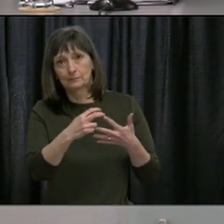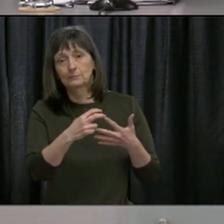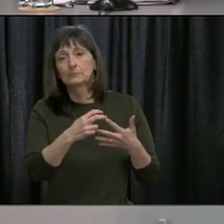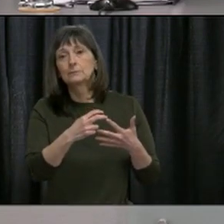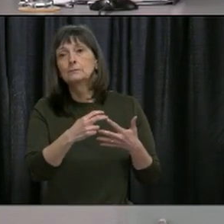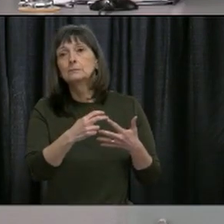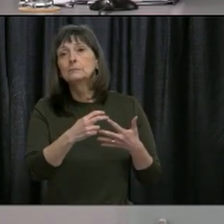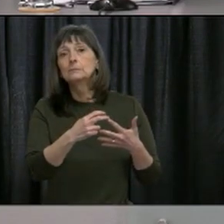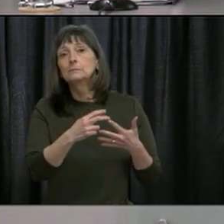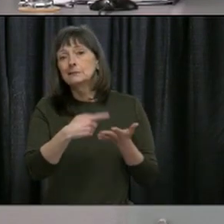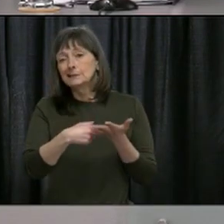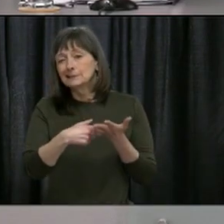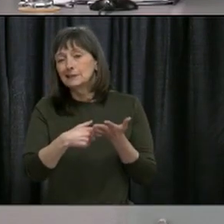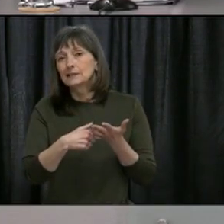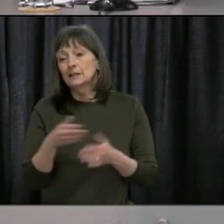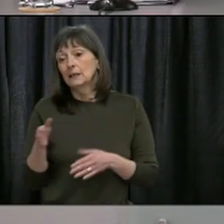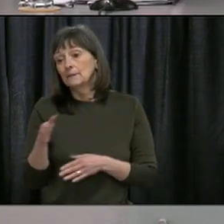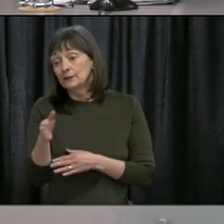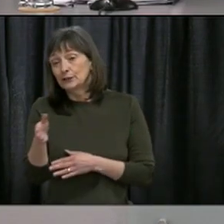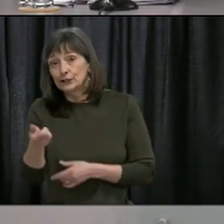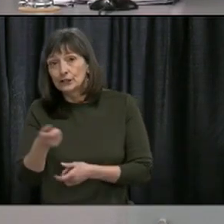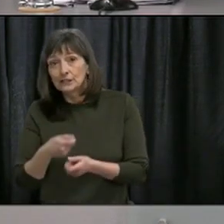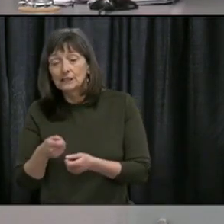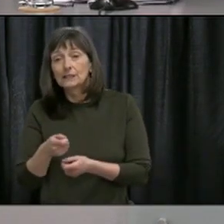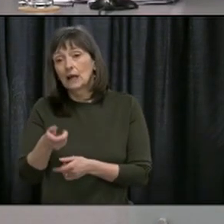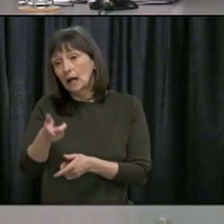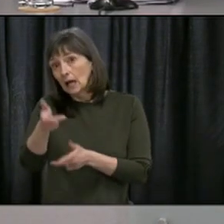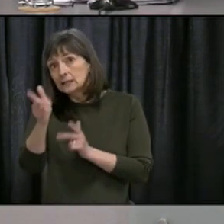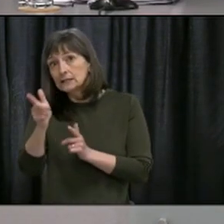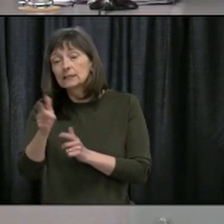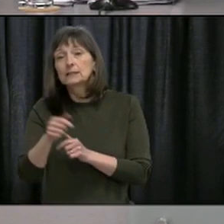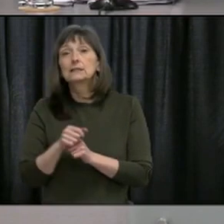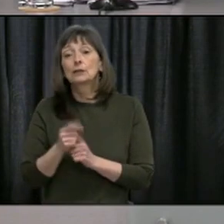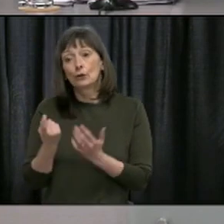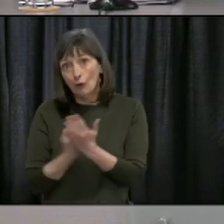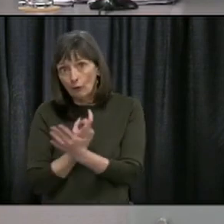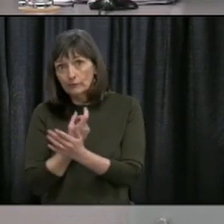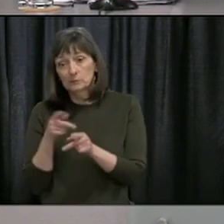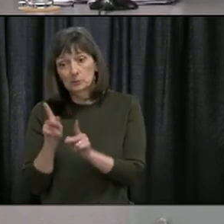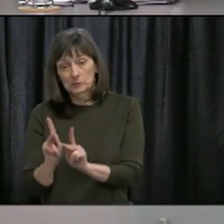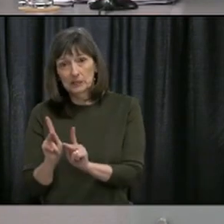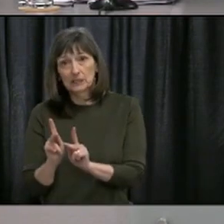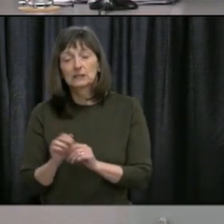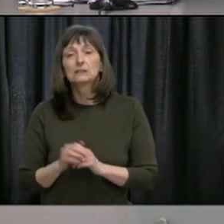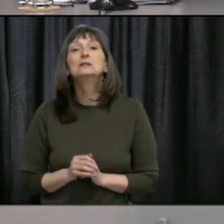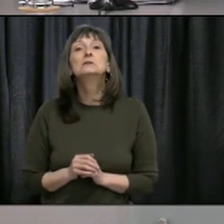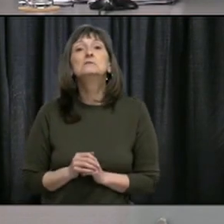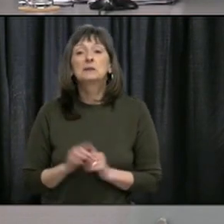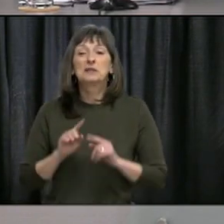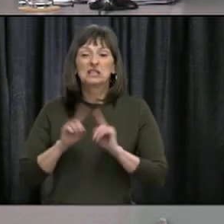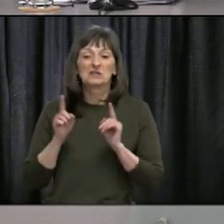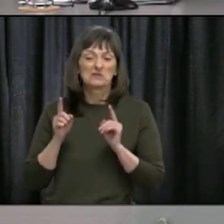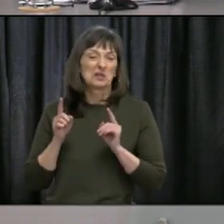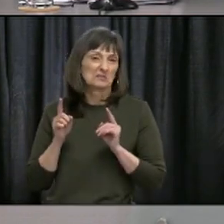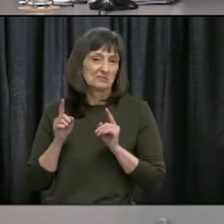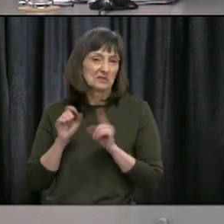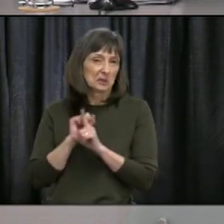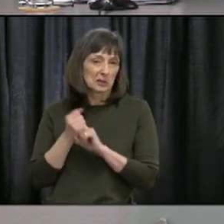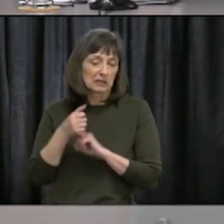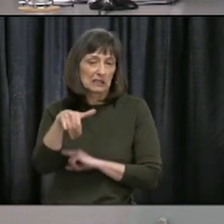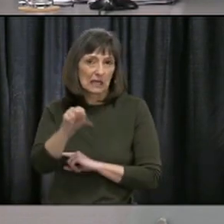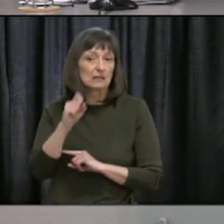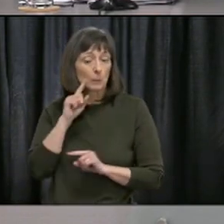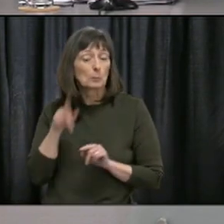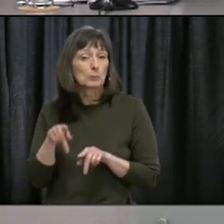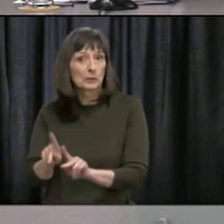discussed about fishing, hunting, and golfing being some of those recreational activities we might be able to do, but they'll be done in a different way than previous. Does